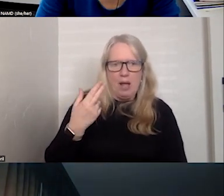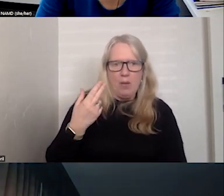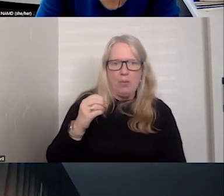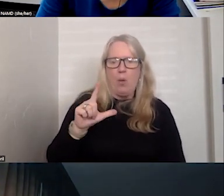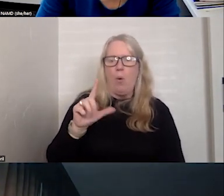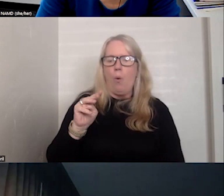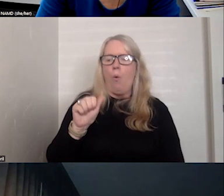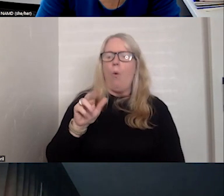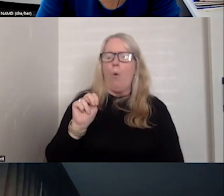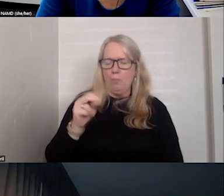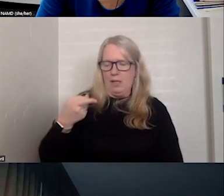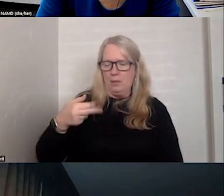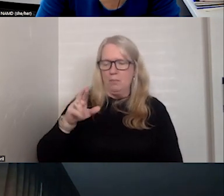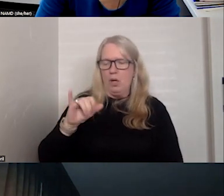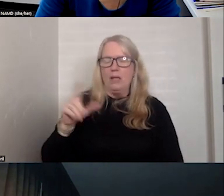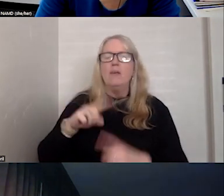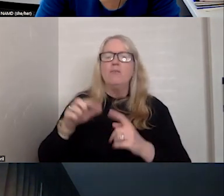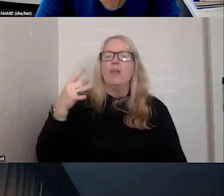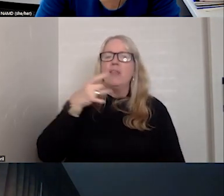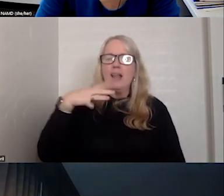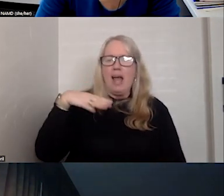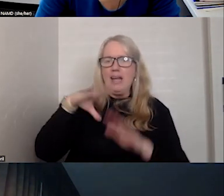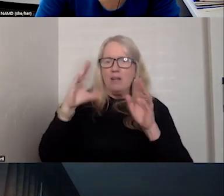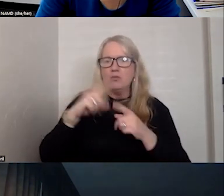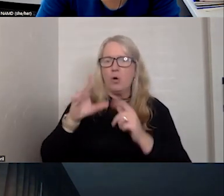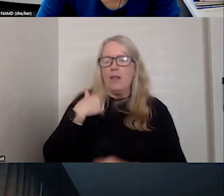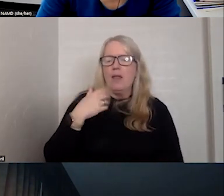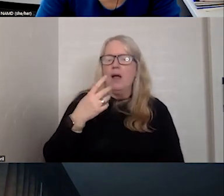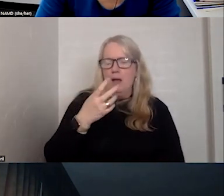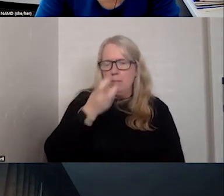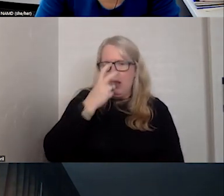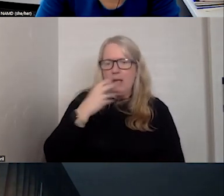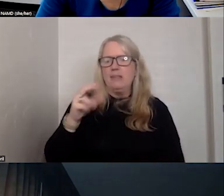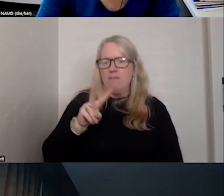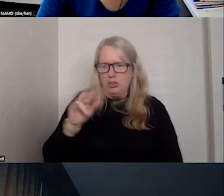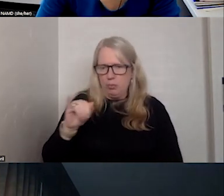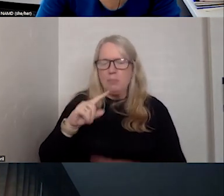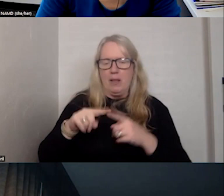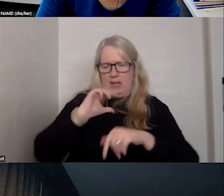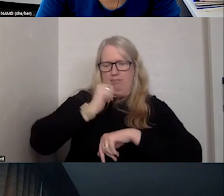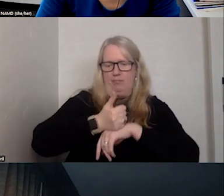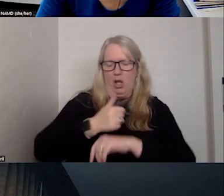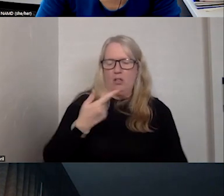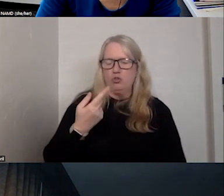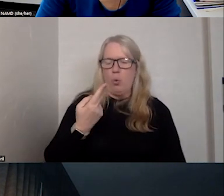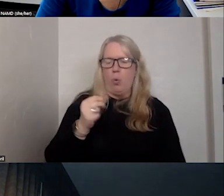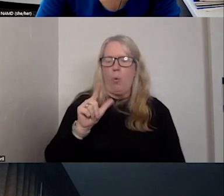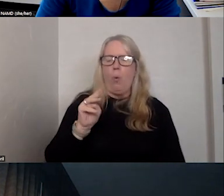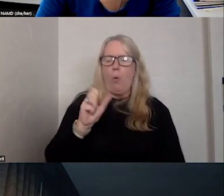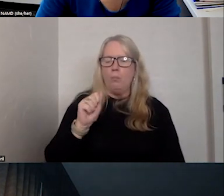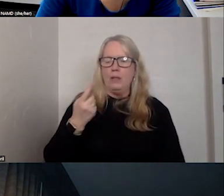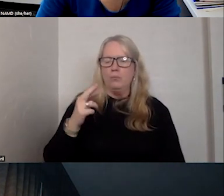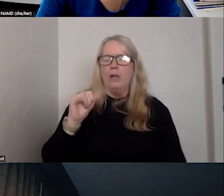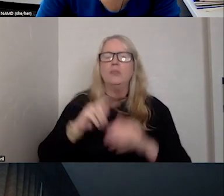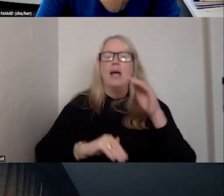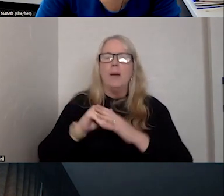2017, Lighthouse for the Blind and Visually Impaired in San Francisco launched the Holman Prize, which provides up to $25